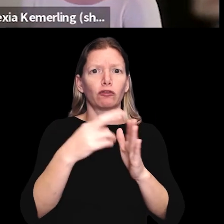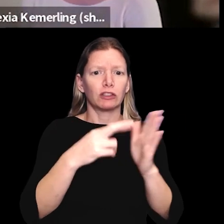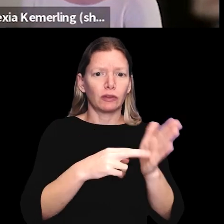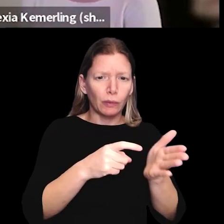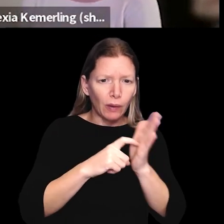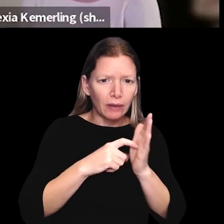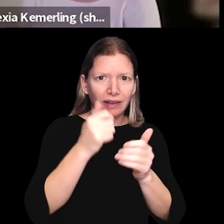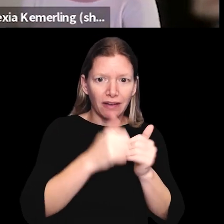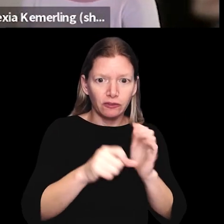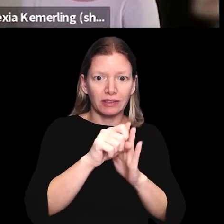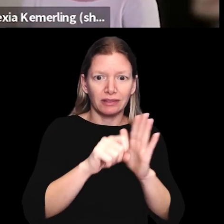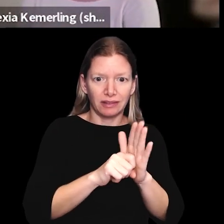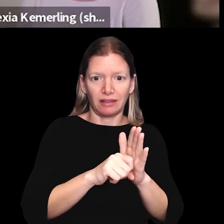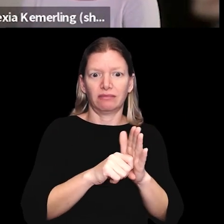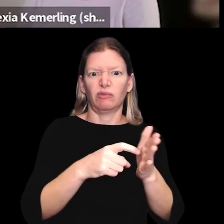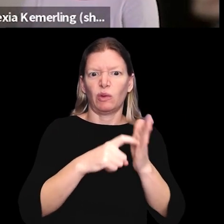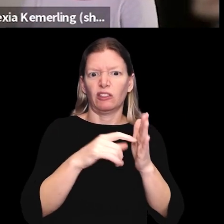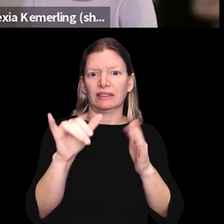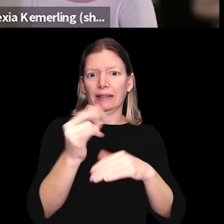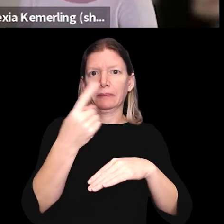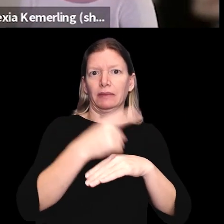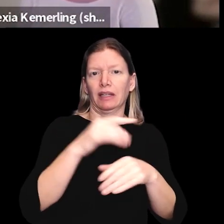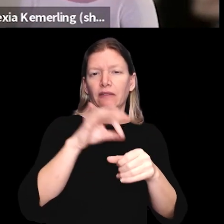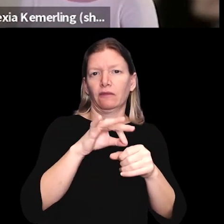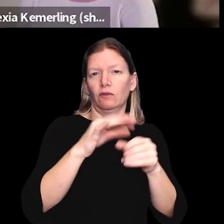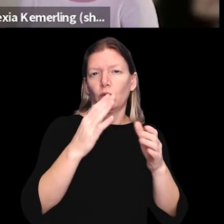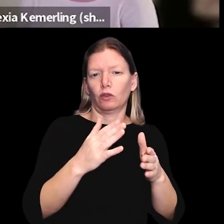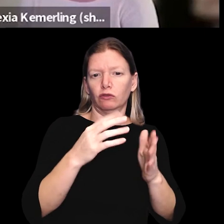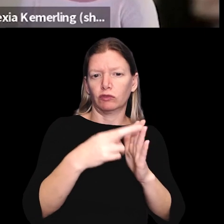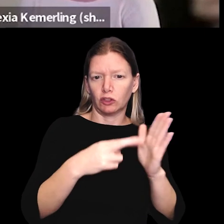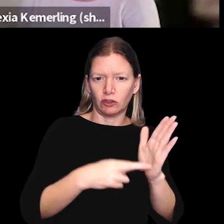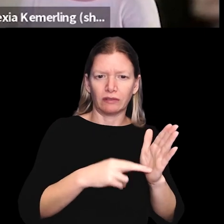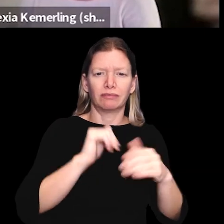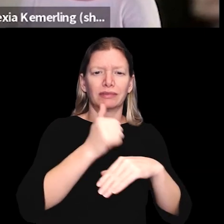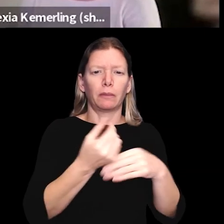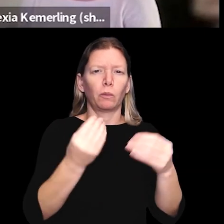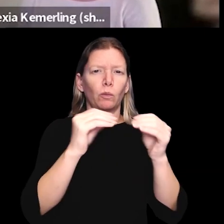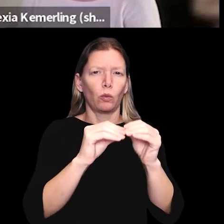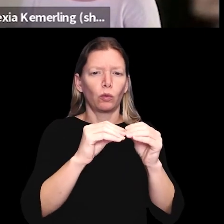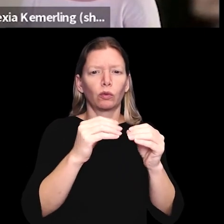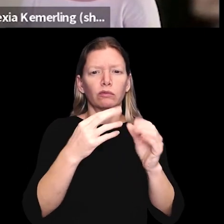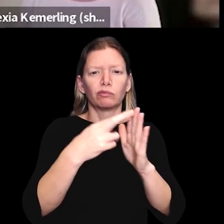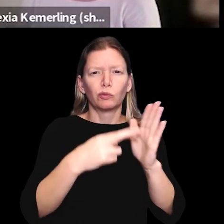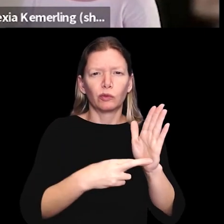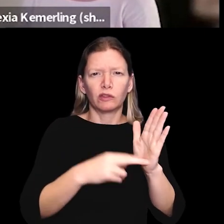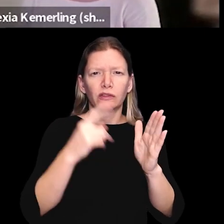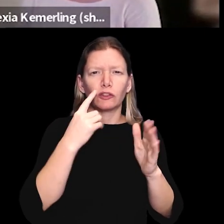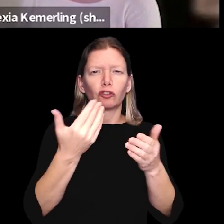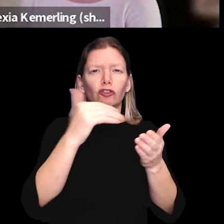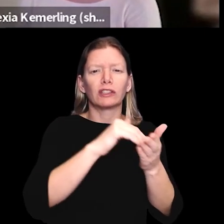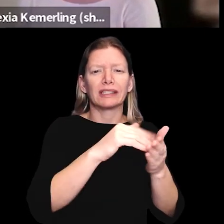voter registration requirements in every state requiring same day voter registration, setting more rules for